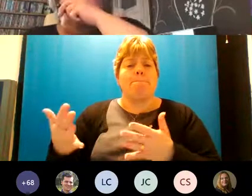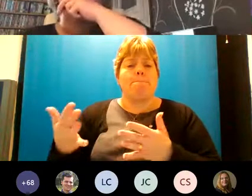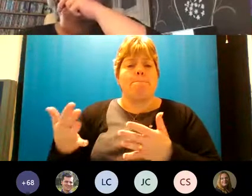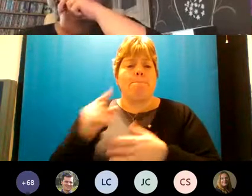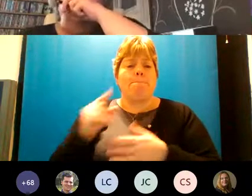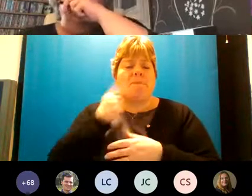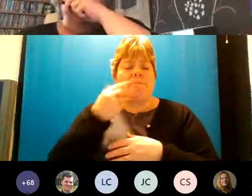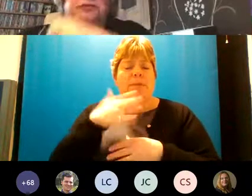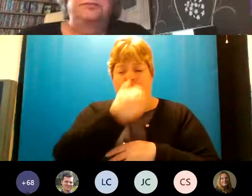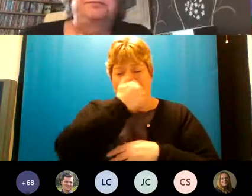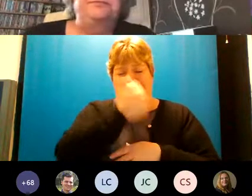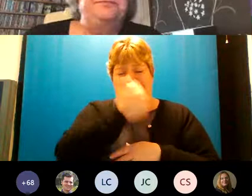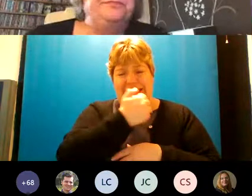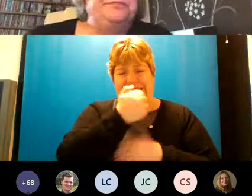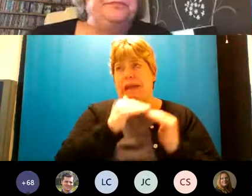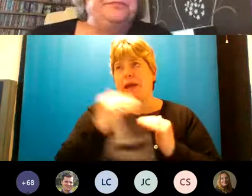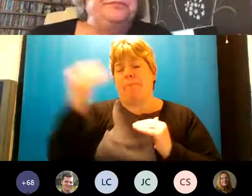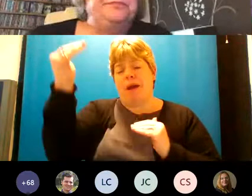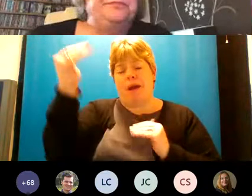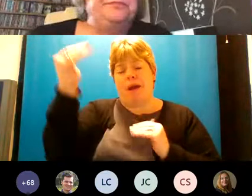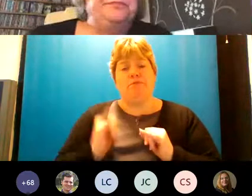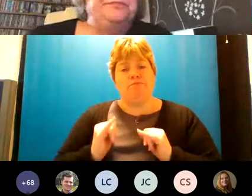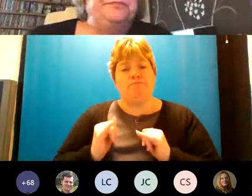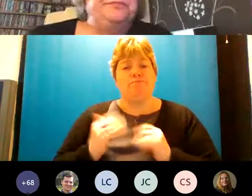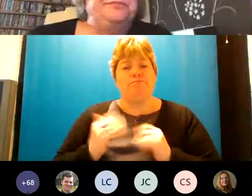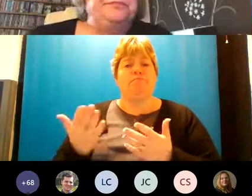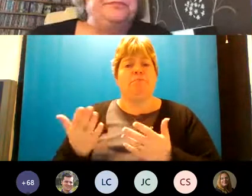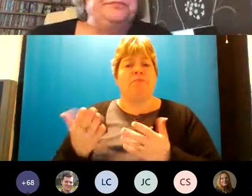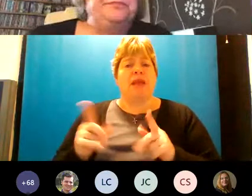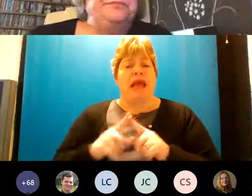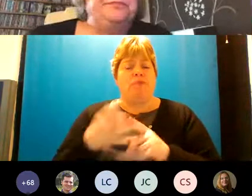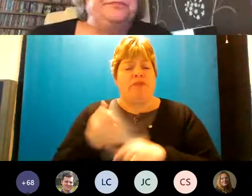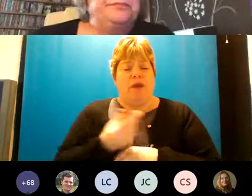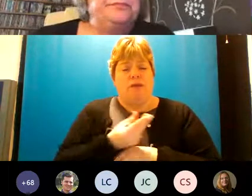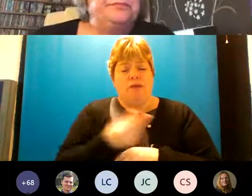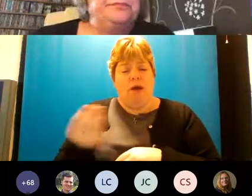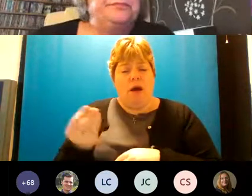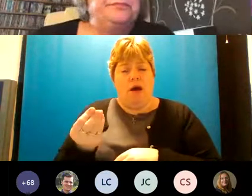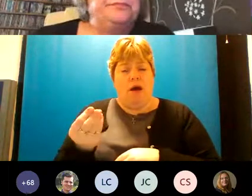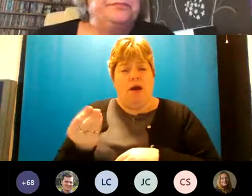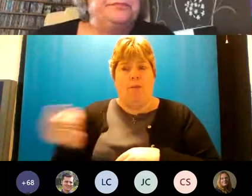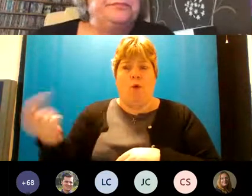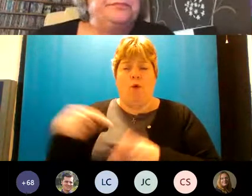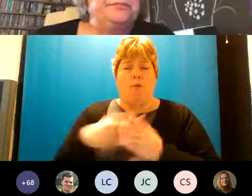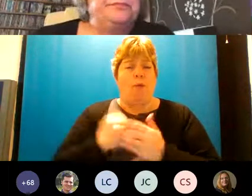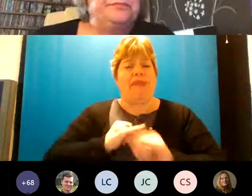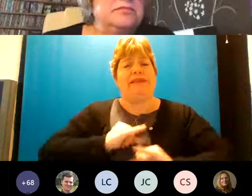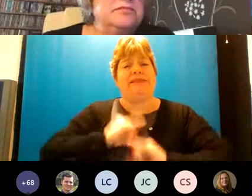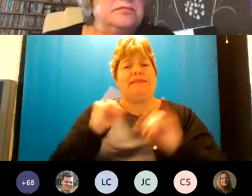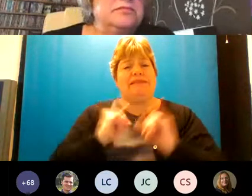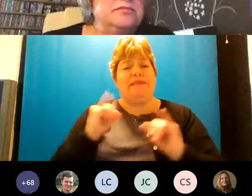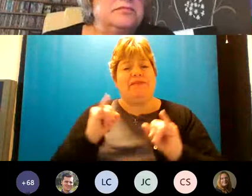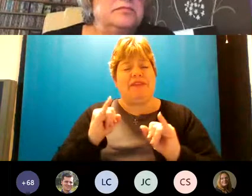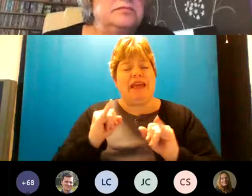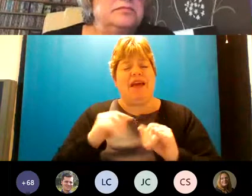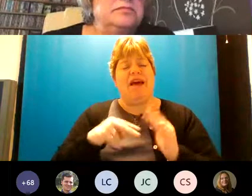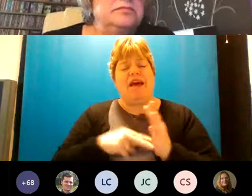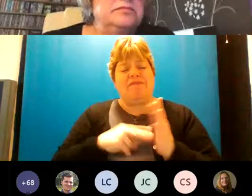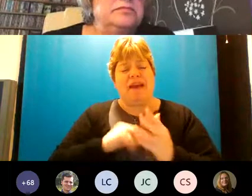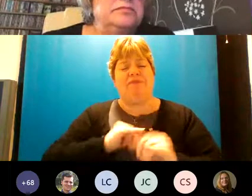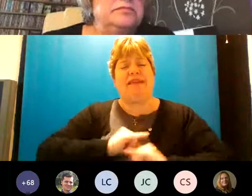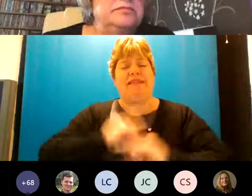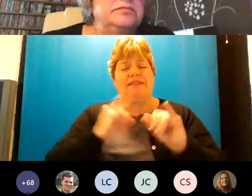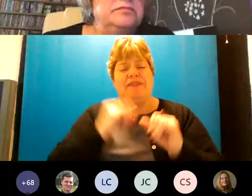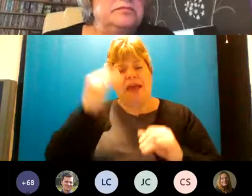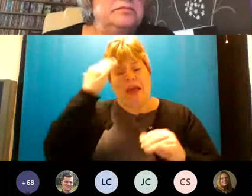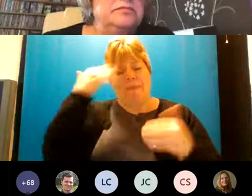from 16 and above and we've got some that have come in with severe very severe mental